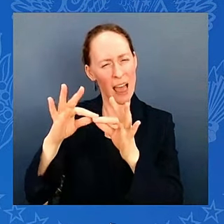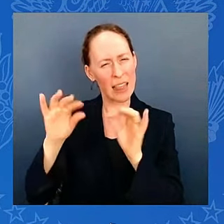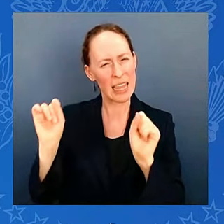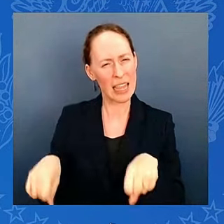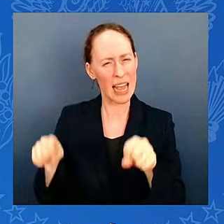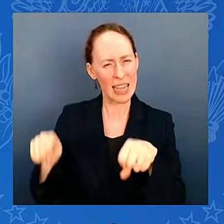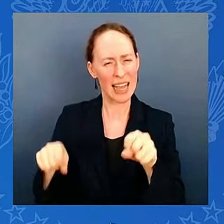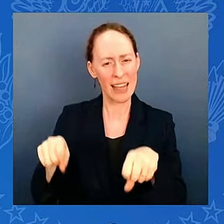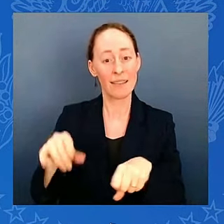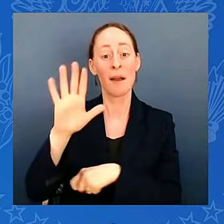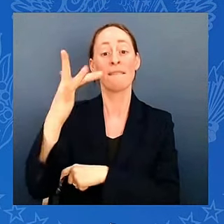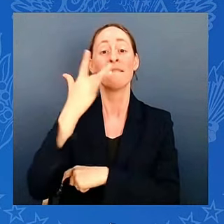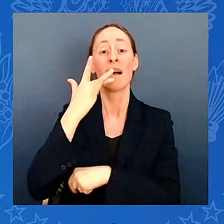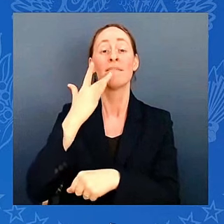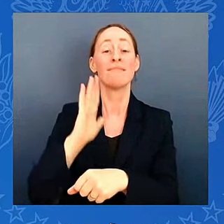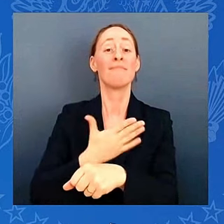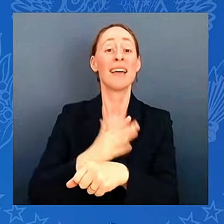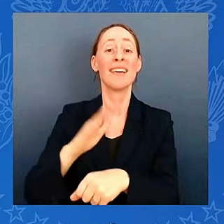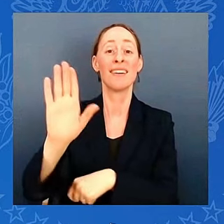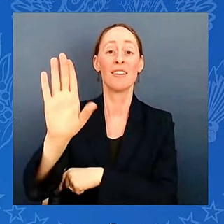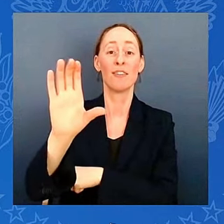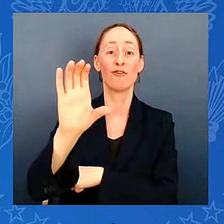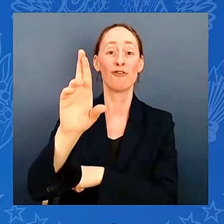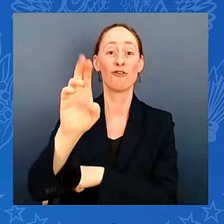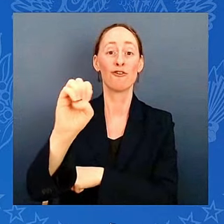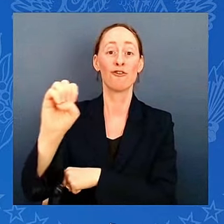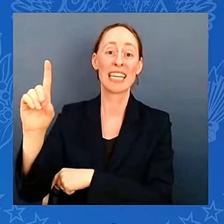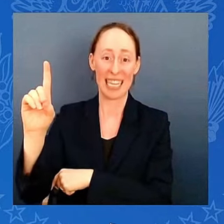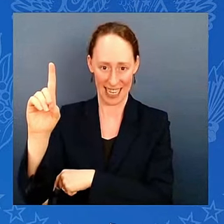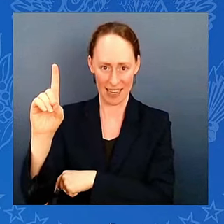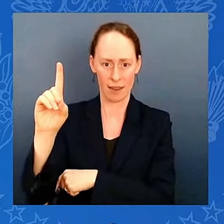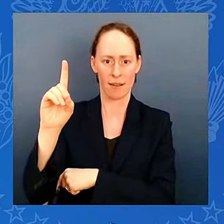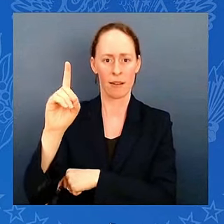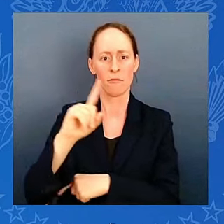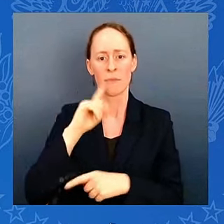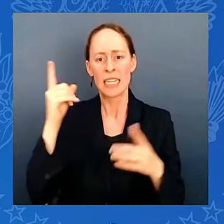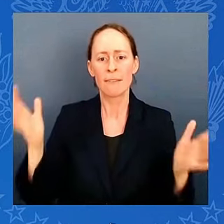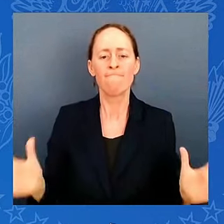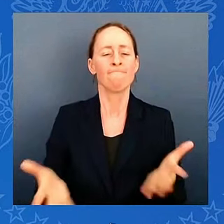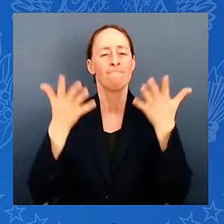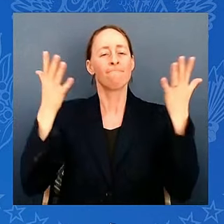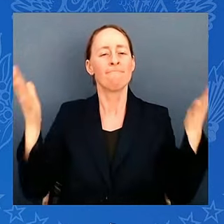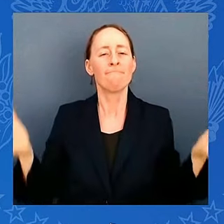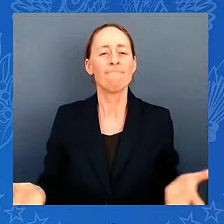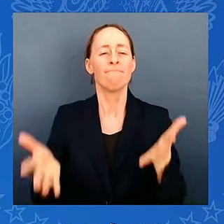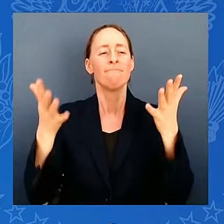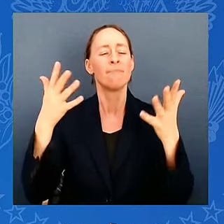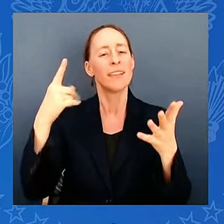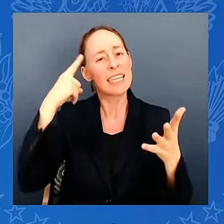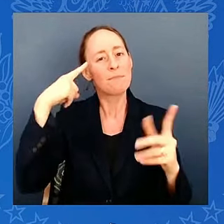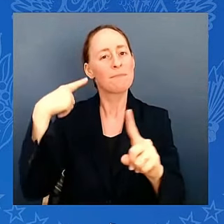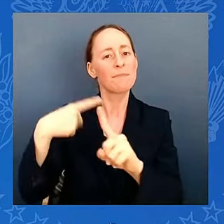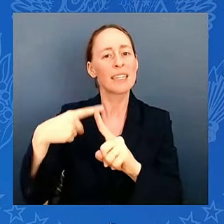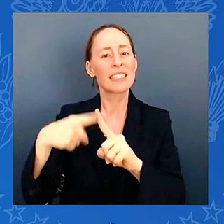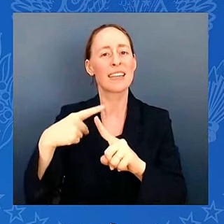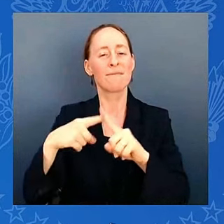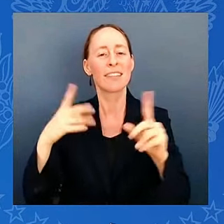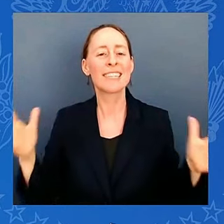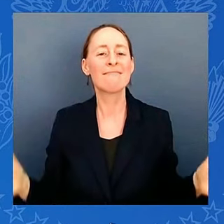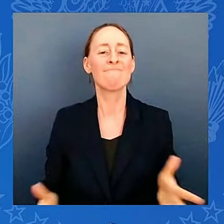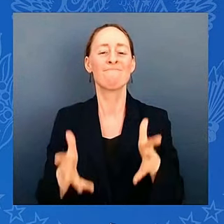we took each other higher and higher. You really did. But let me close with this. Along with being champions of the world,